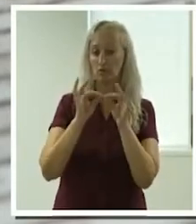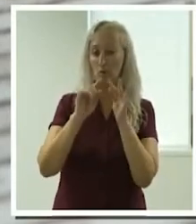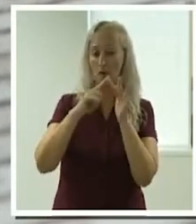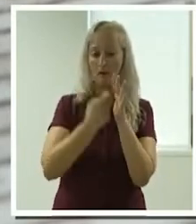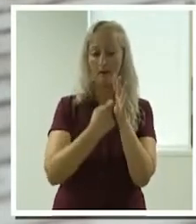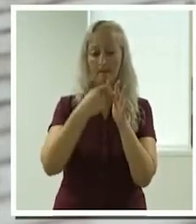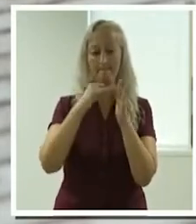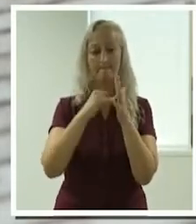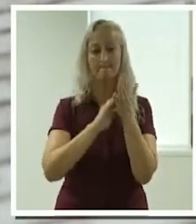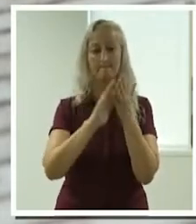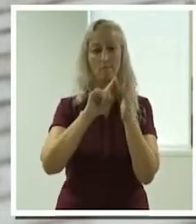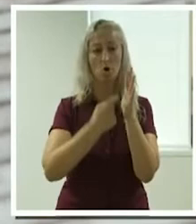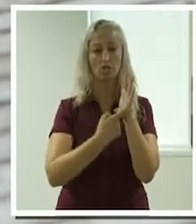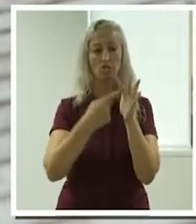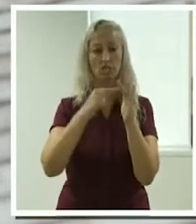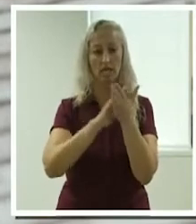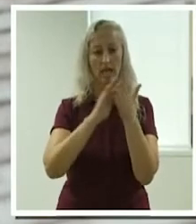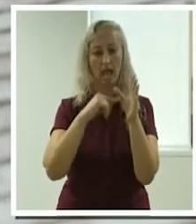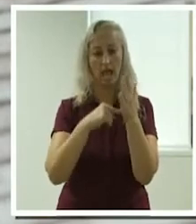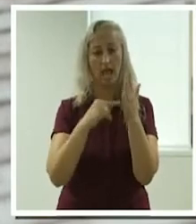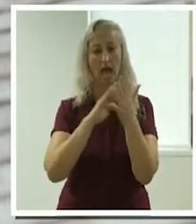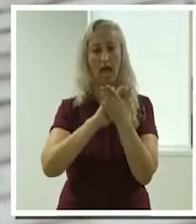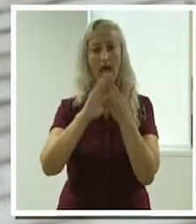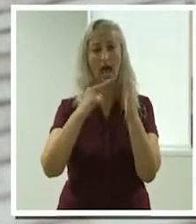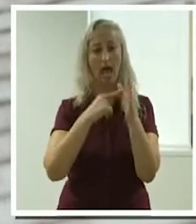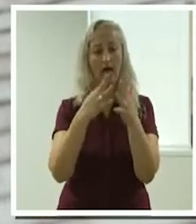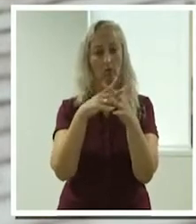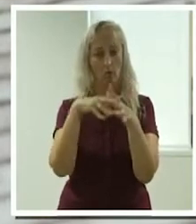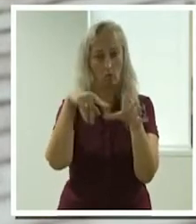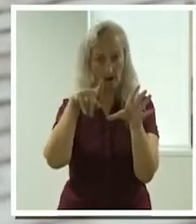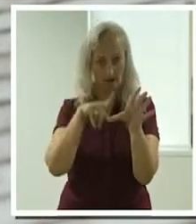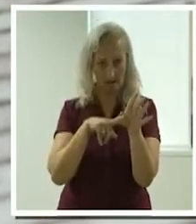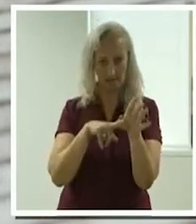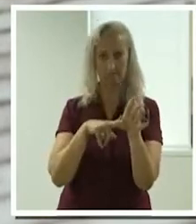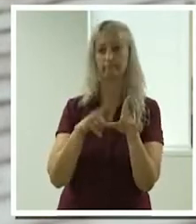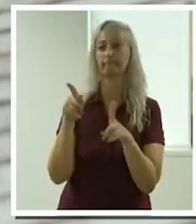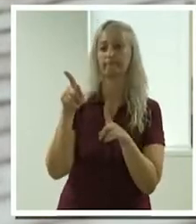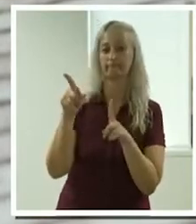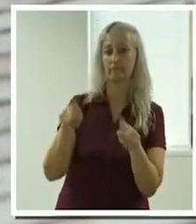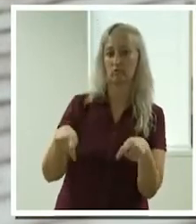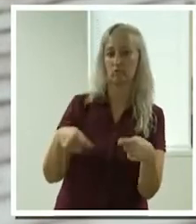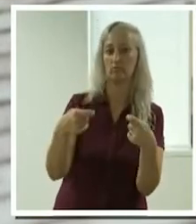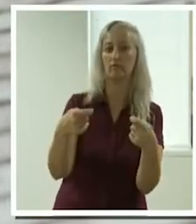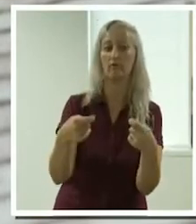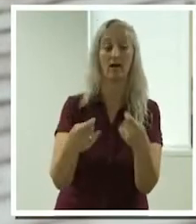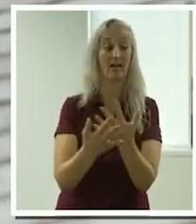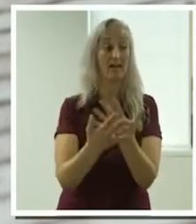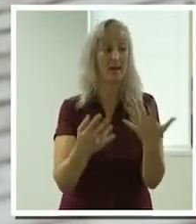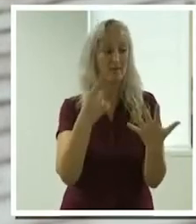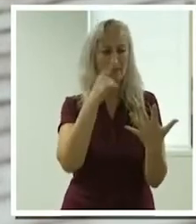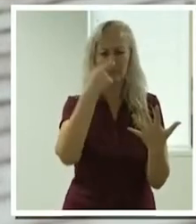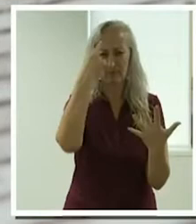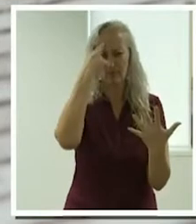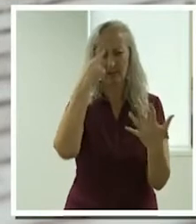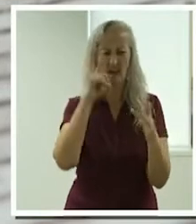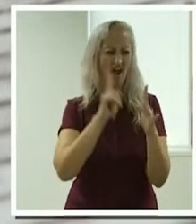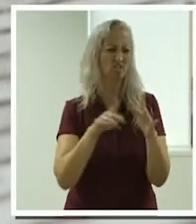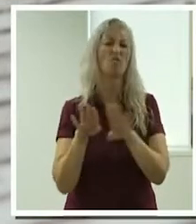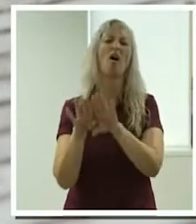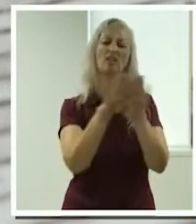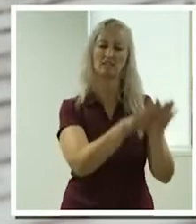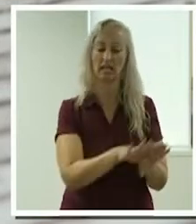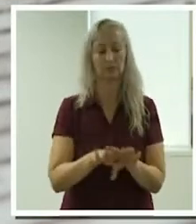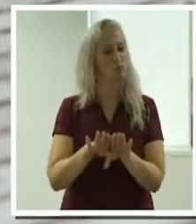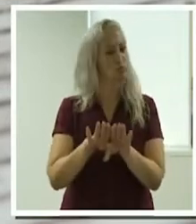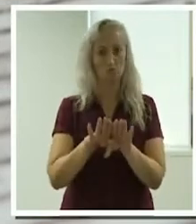a leading global insurer. Many people aren't necessarily aware that not all insurance is the same. The insurer and the